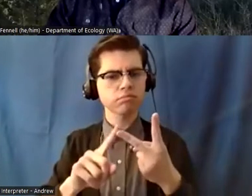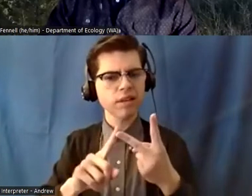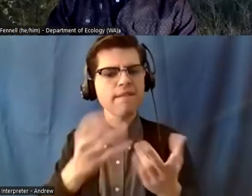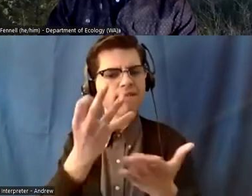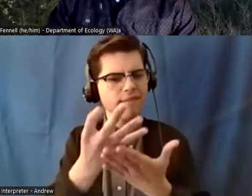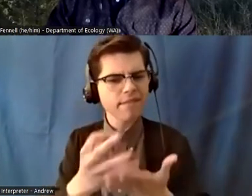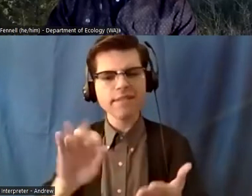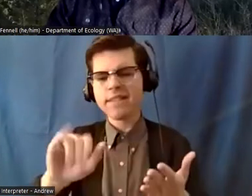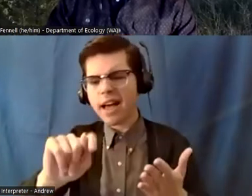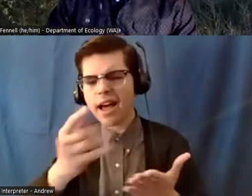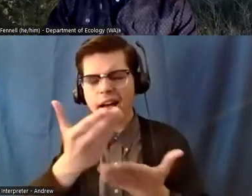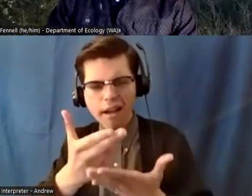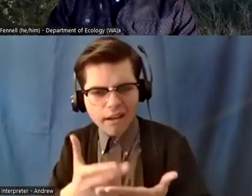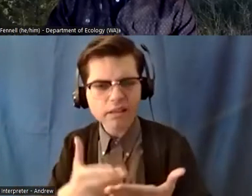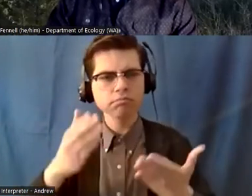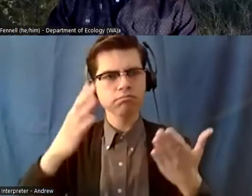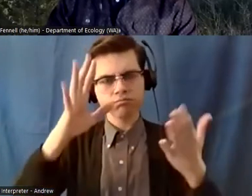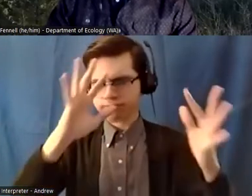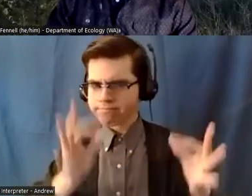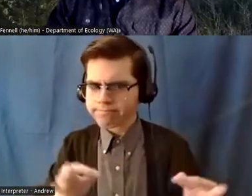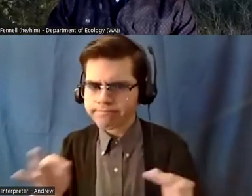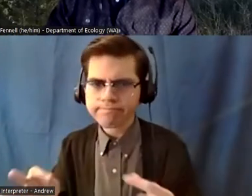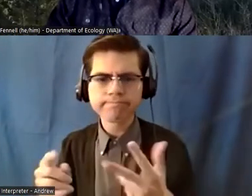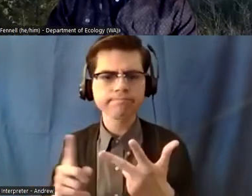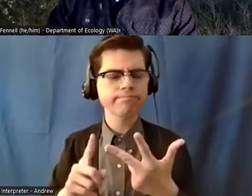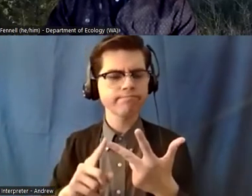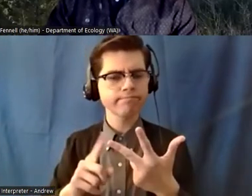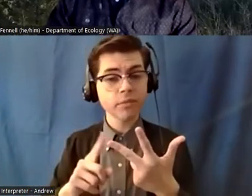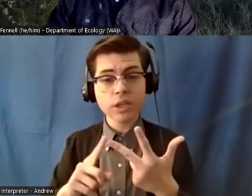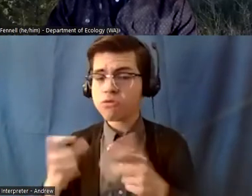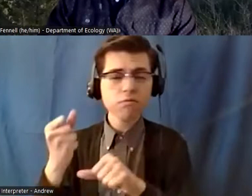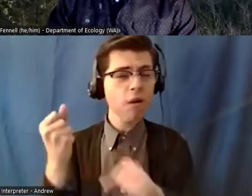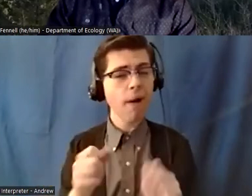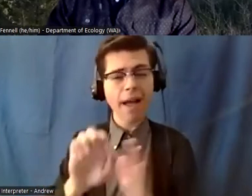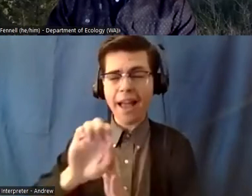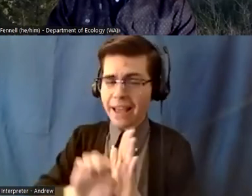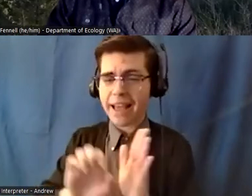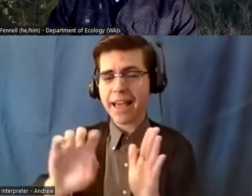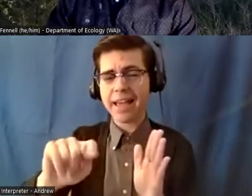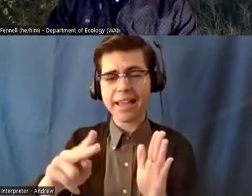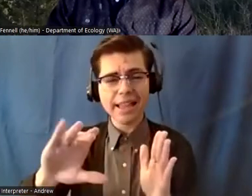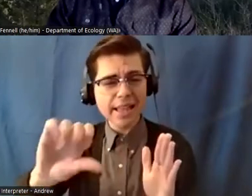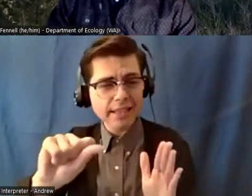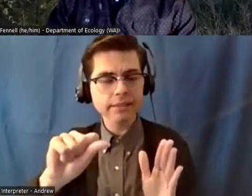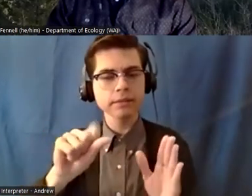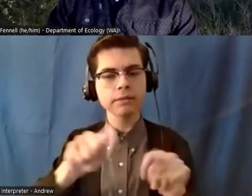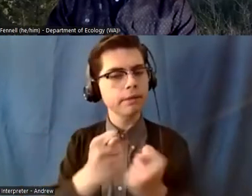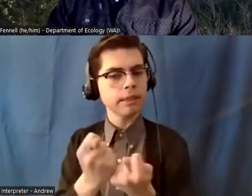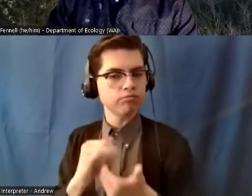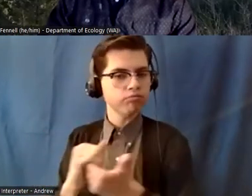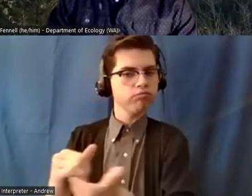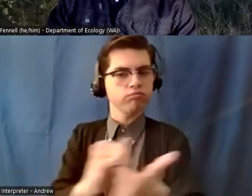and they're really take it as an integral part of them and working together as a team all these